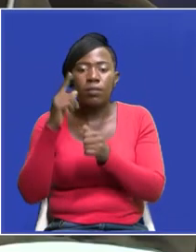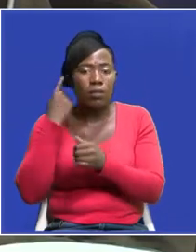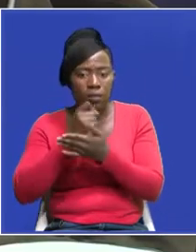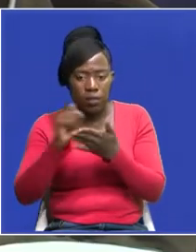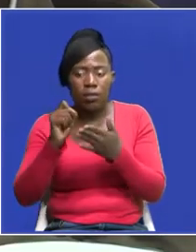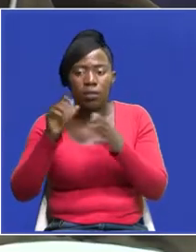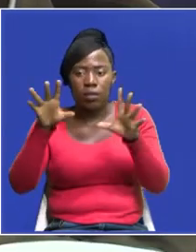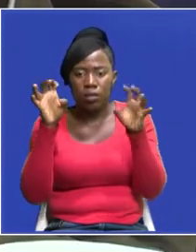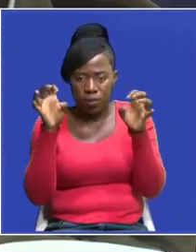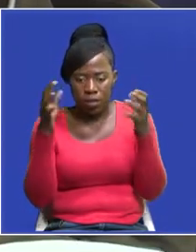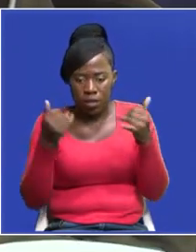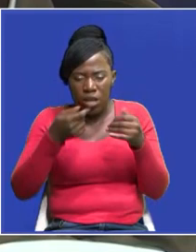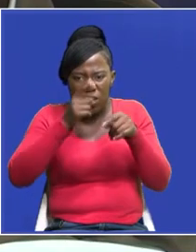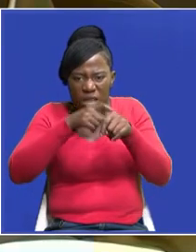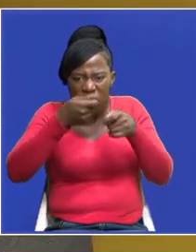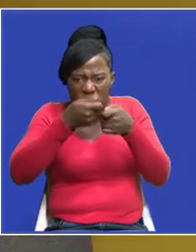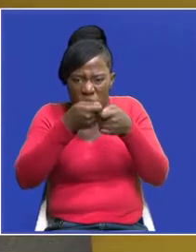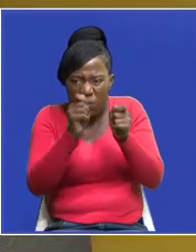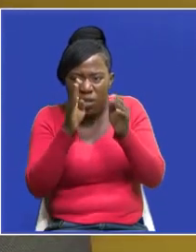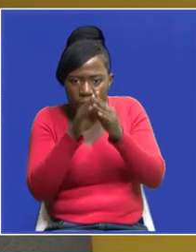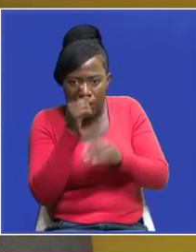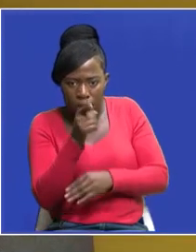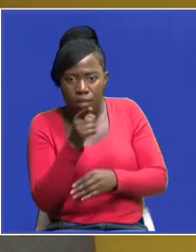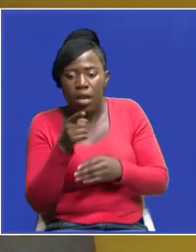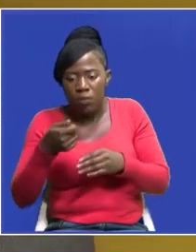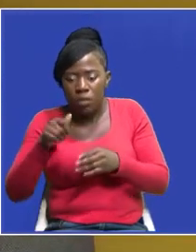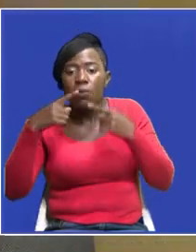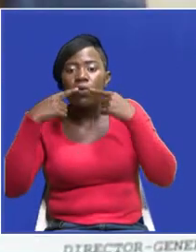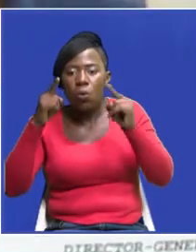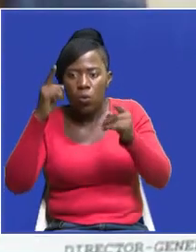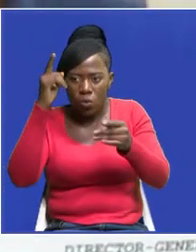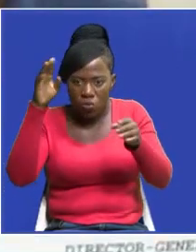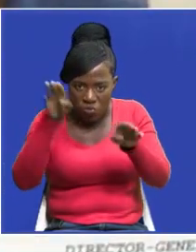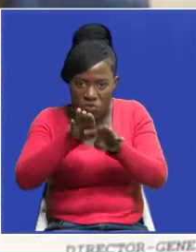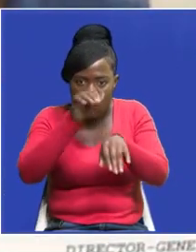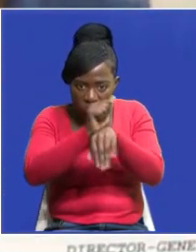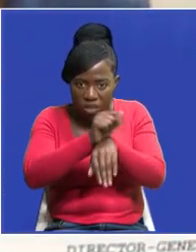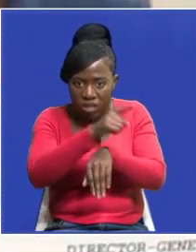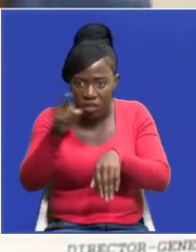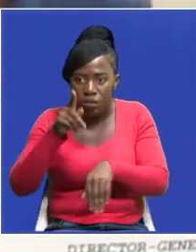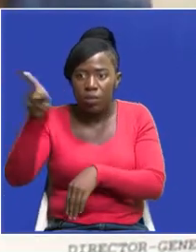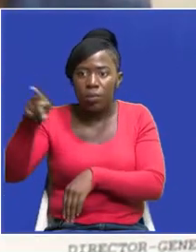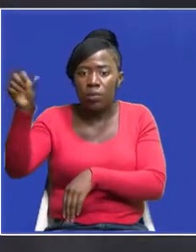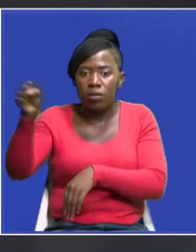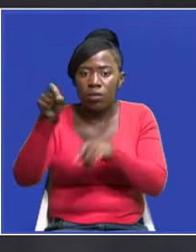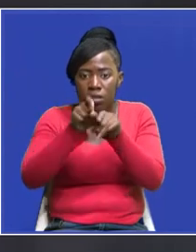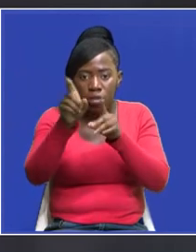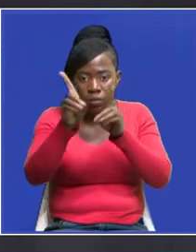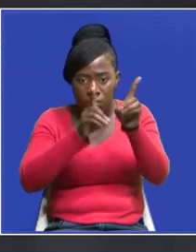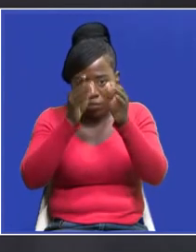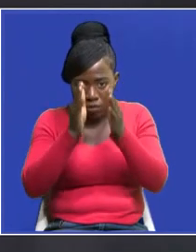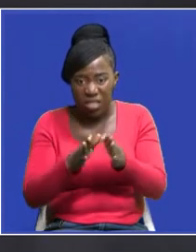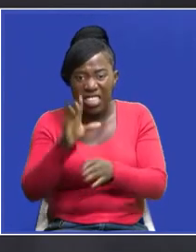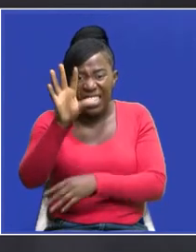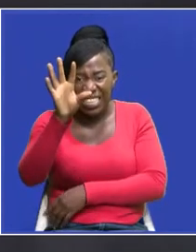speaking when he officially opened the session mr kangua announced the suspension of travel for permanent secretaries and directors for